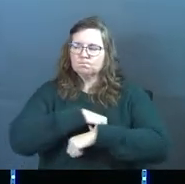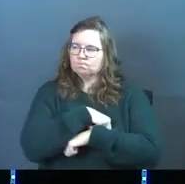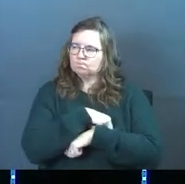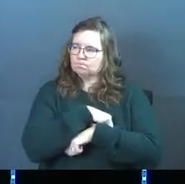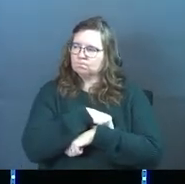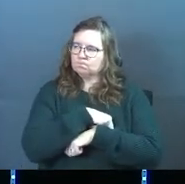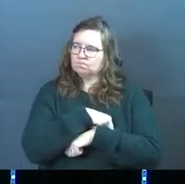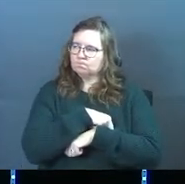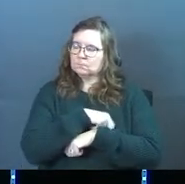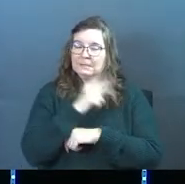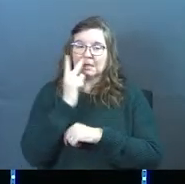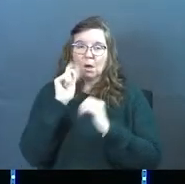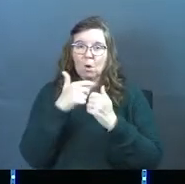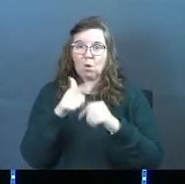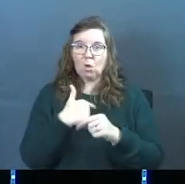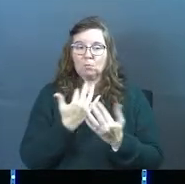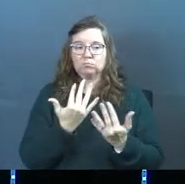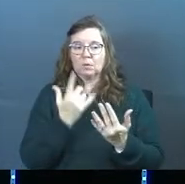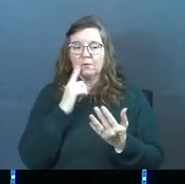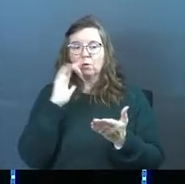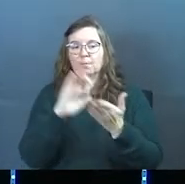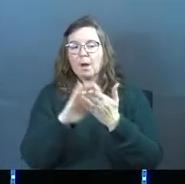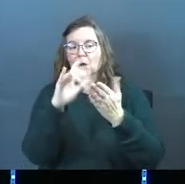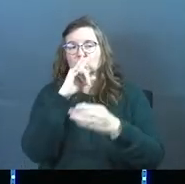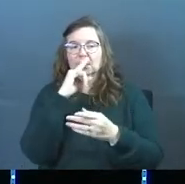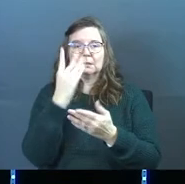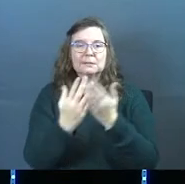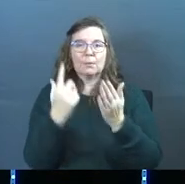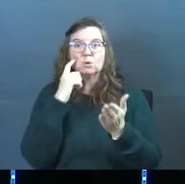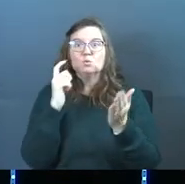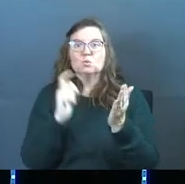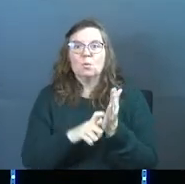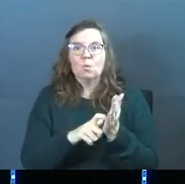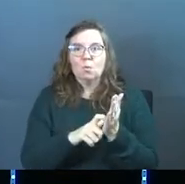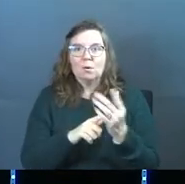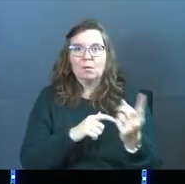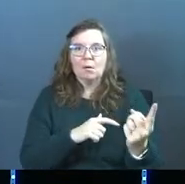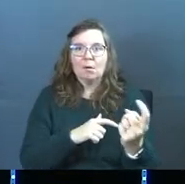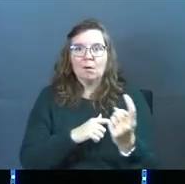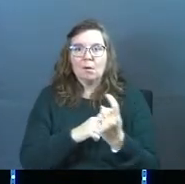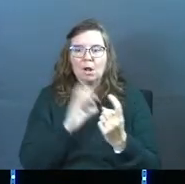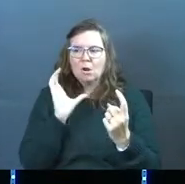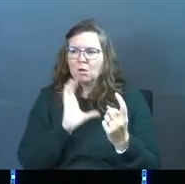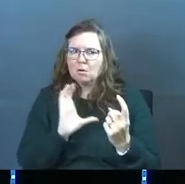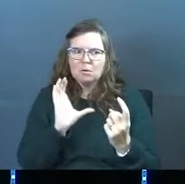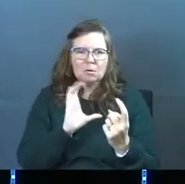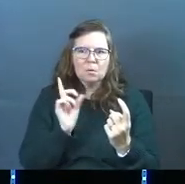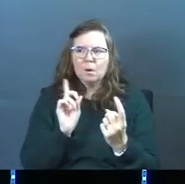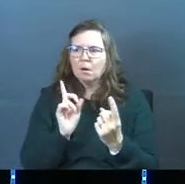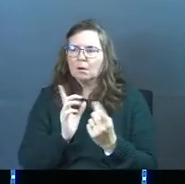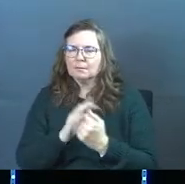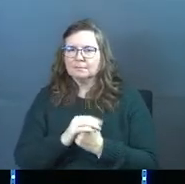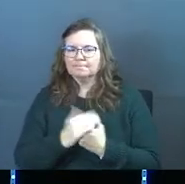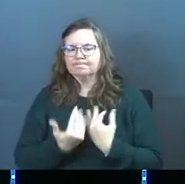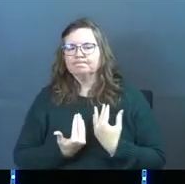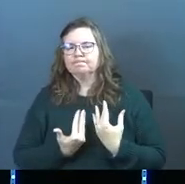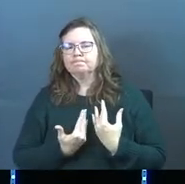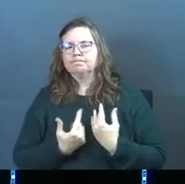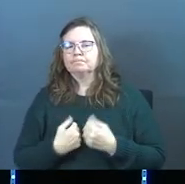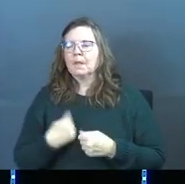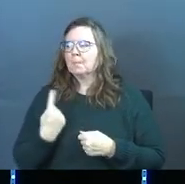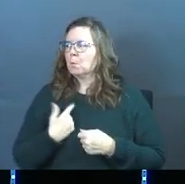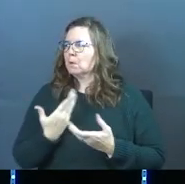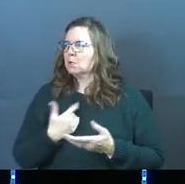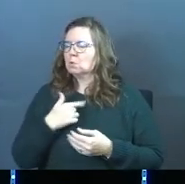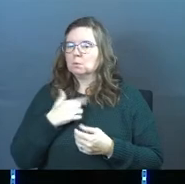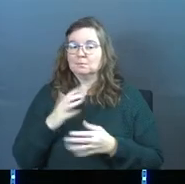You waited to see how long it would take for your spouse, or your kids, or somebody else to come looking for you. It's just me. I'm